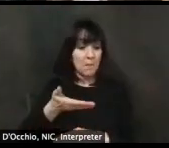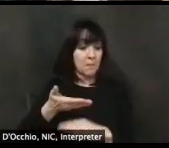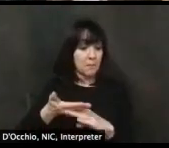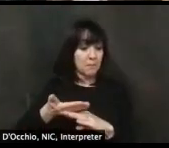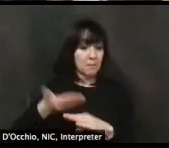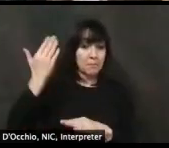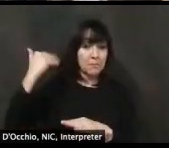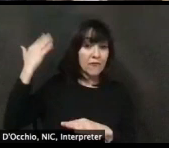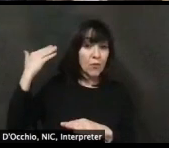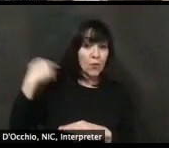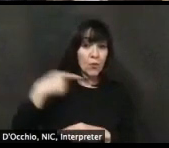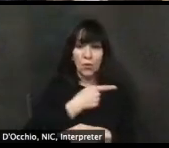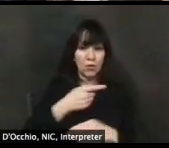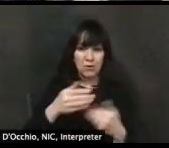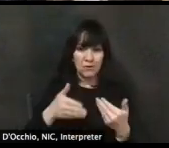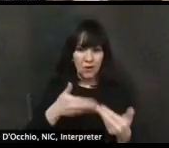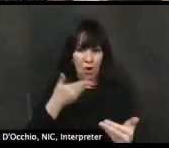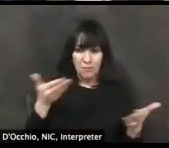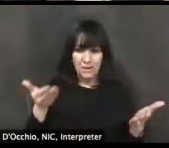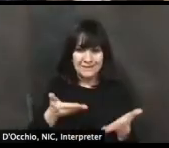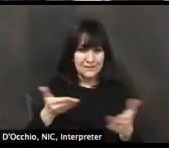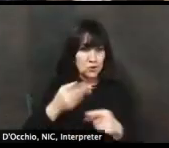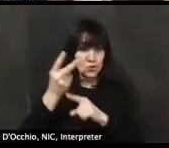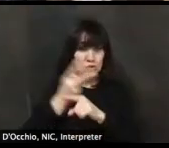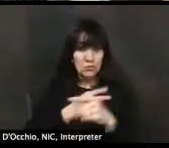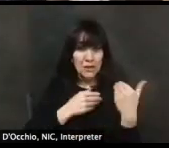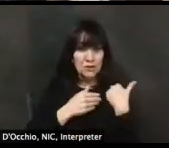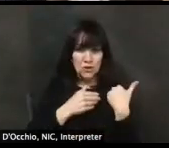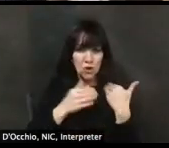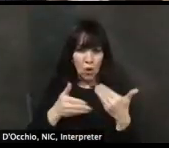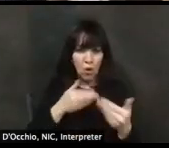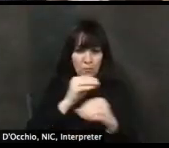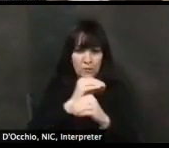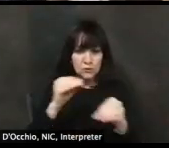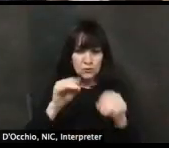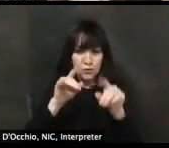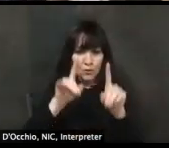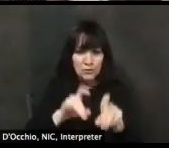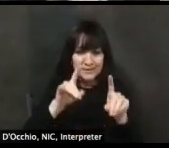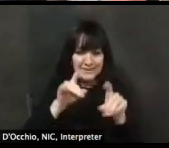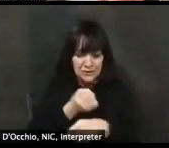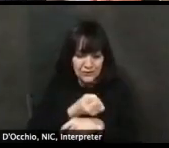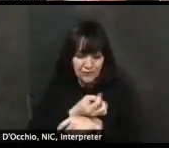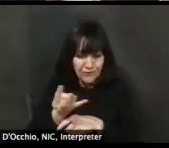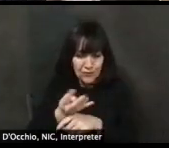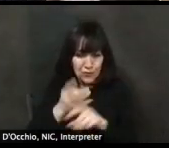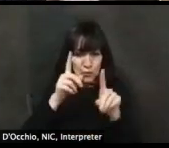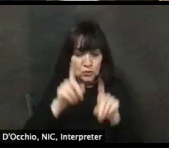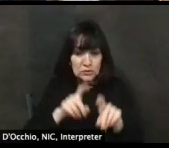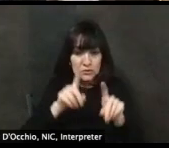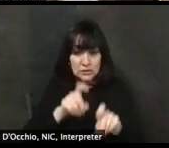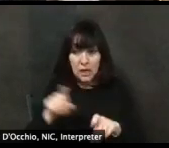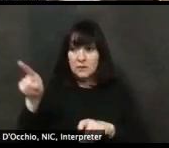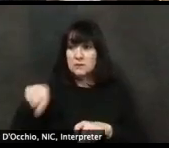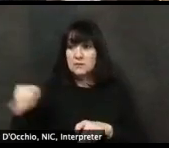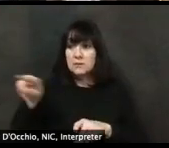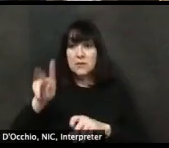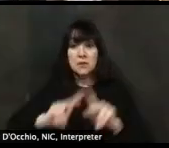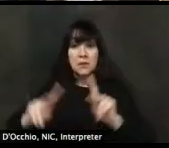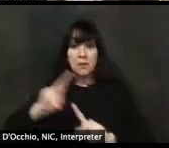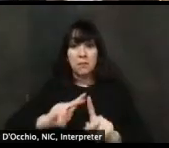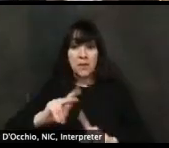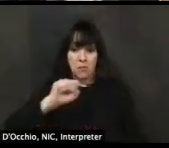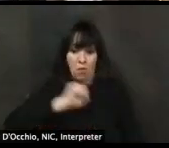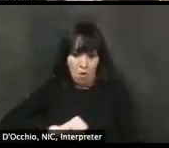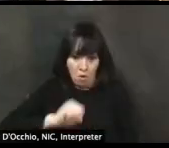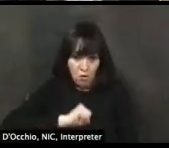tests in the state and we were only testing people with symptoms. Um, now we know so much more, you